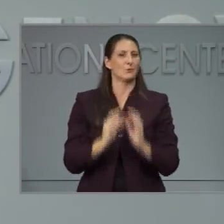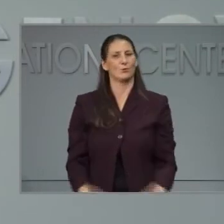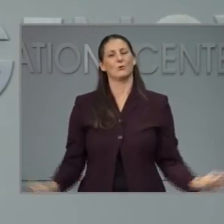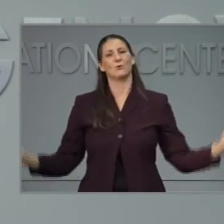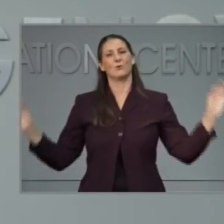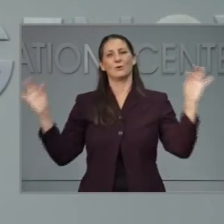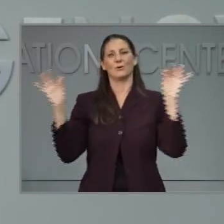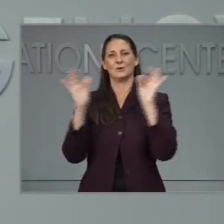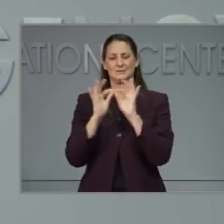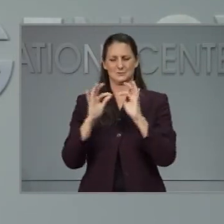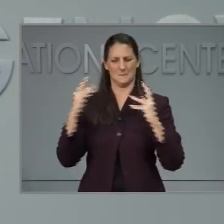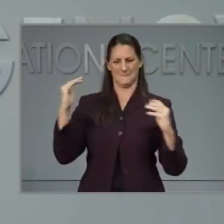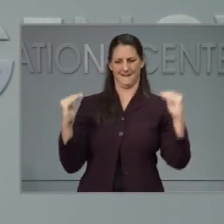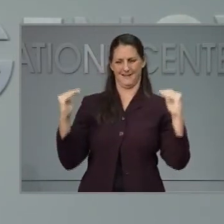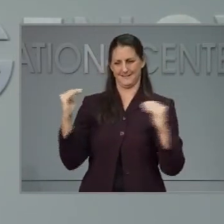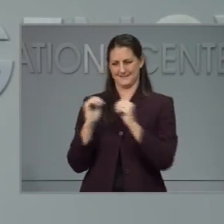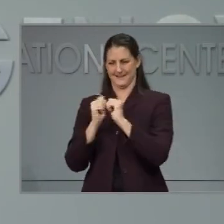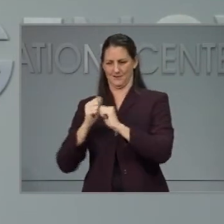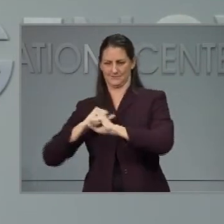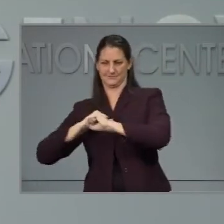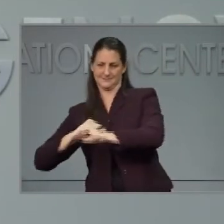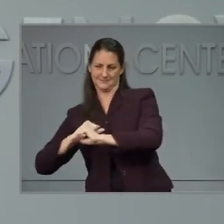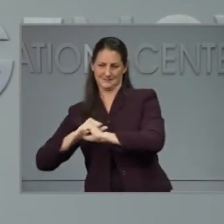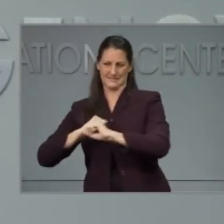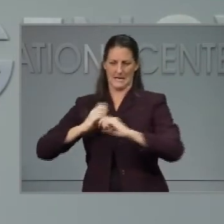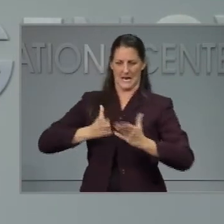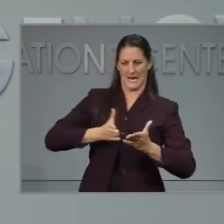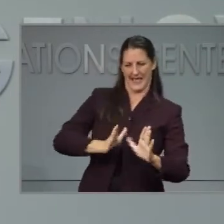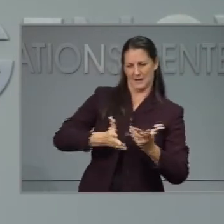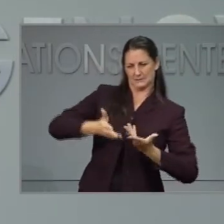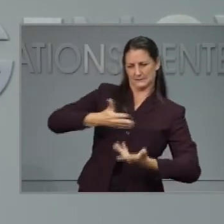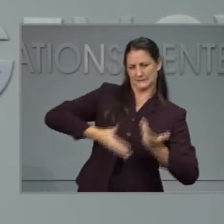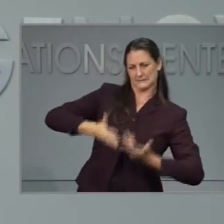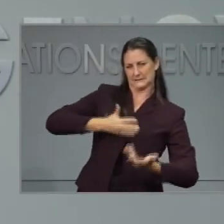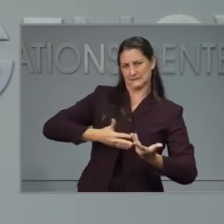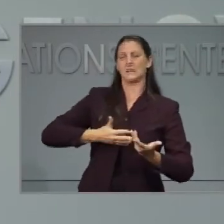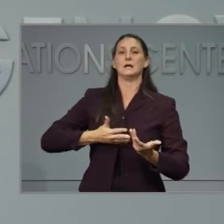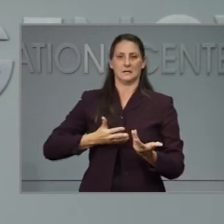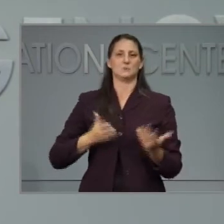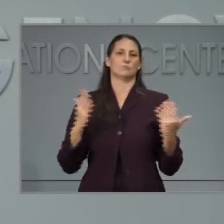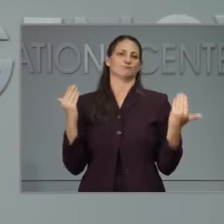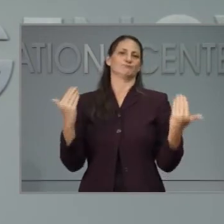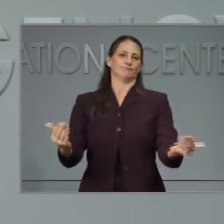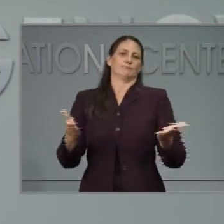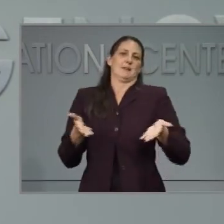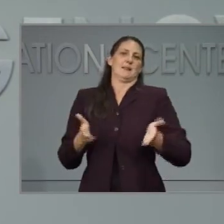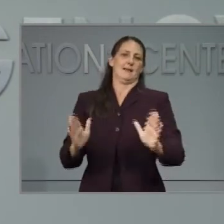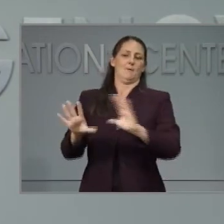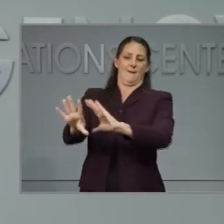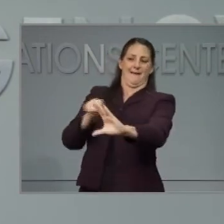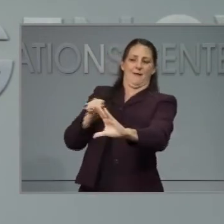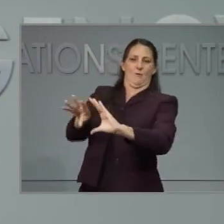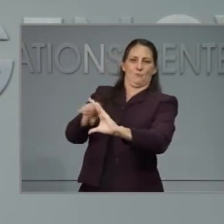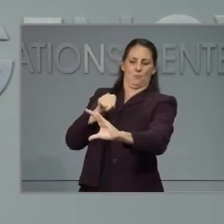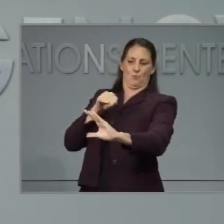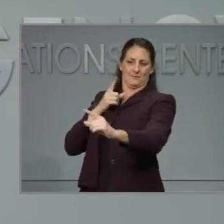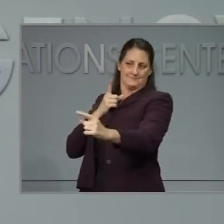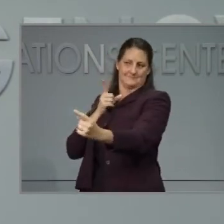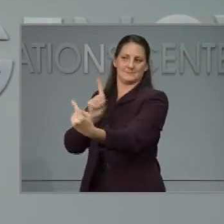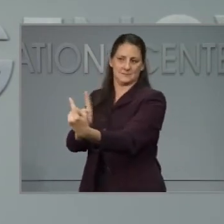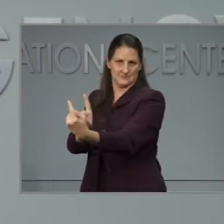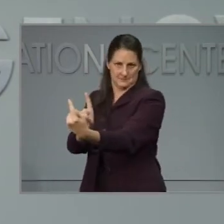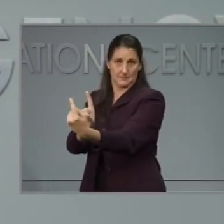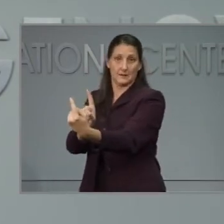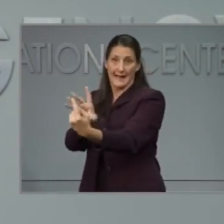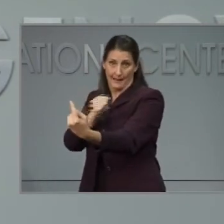life. And so we are trying to find that balance here with allowing for outdoor visitation. And I think we want to take this one step at a time.